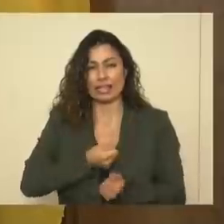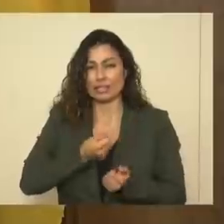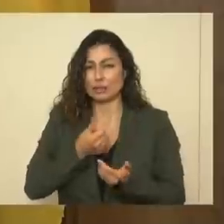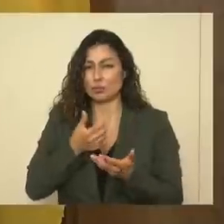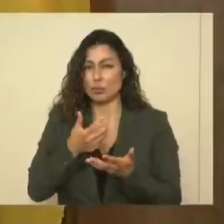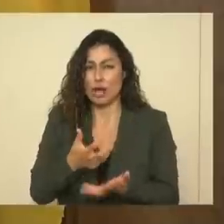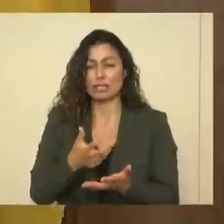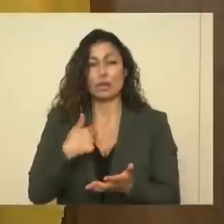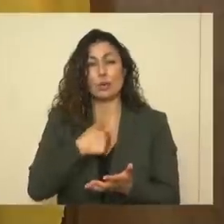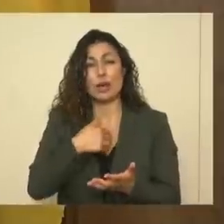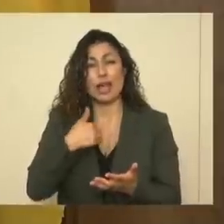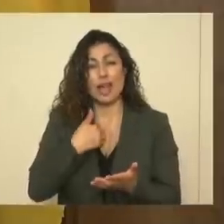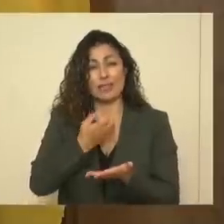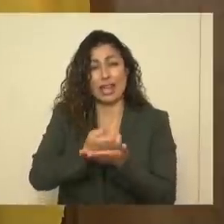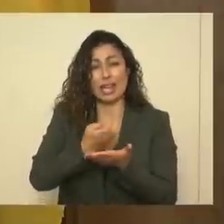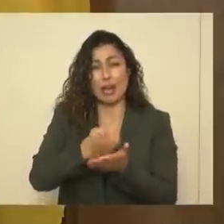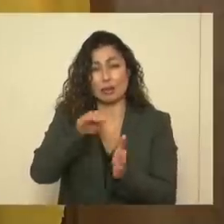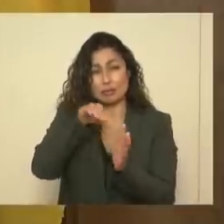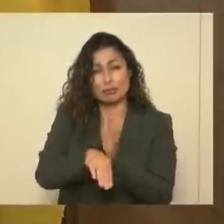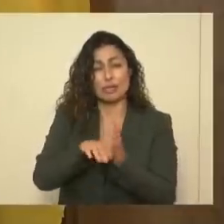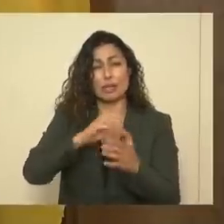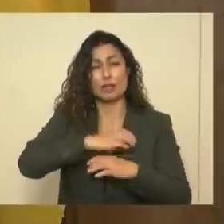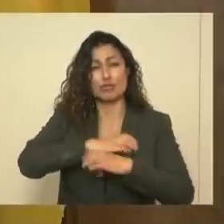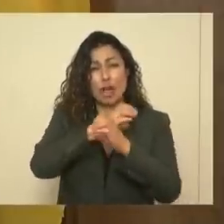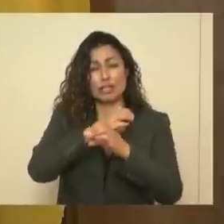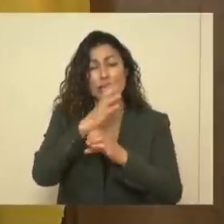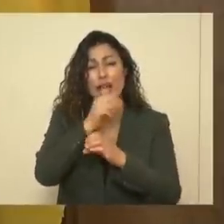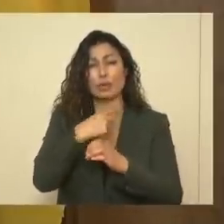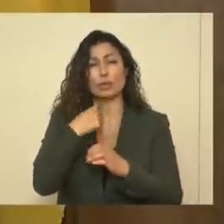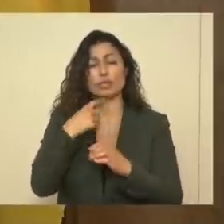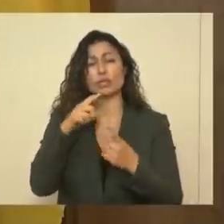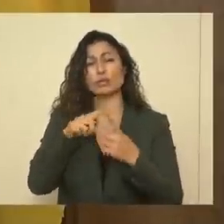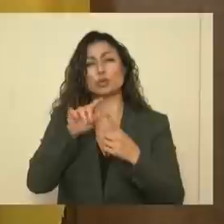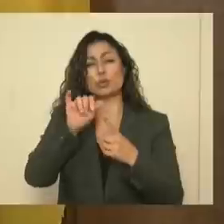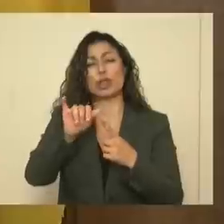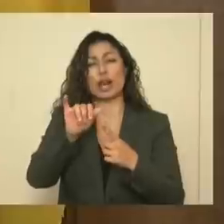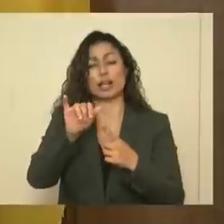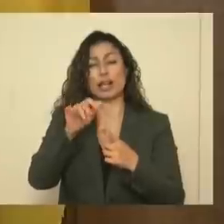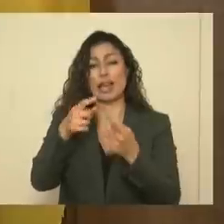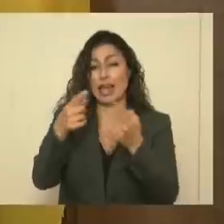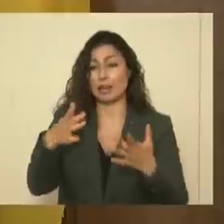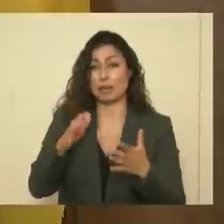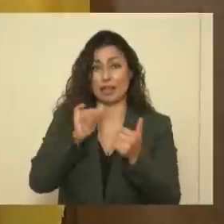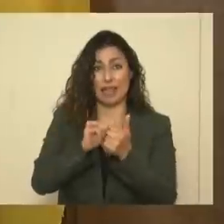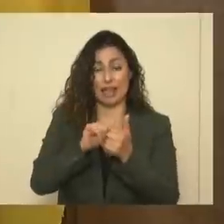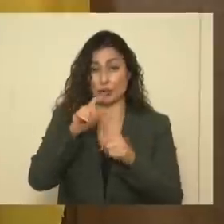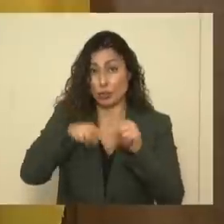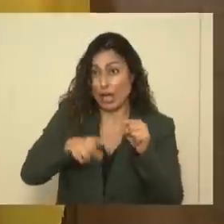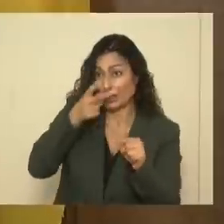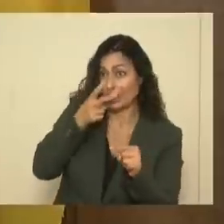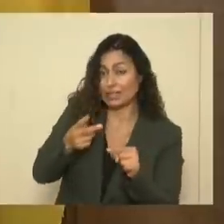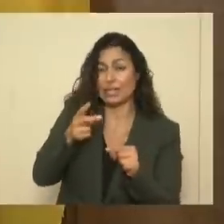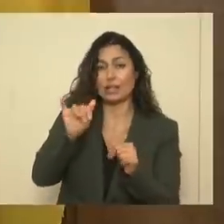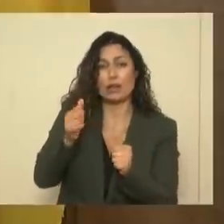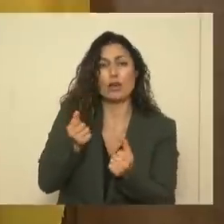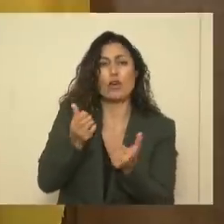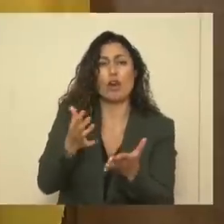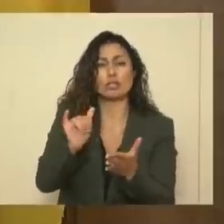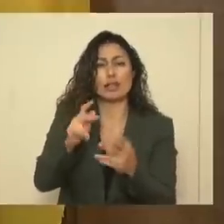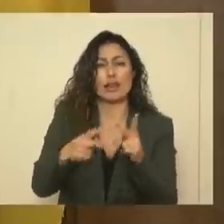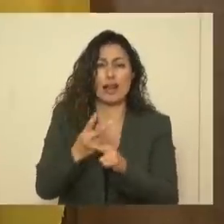have the kind of economic crisis and the kind of risk to an invisible enemy that creates the kind of risk that